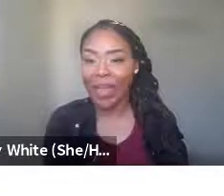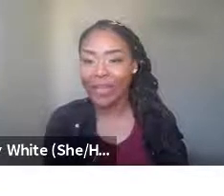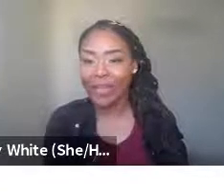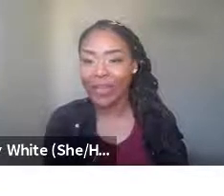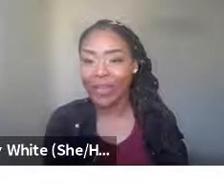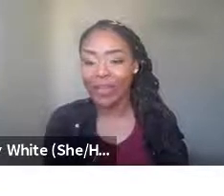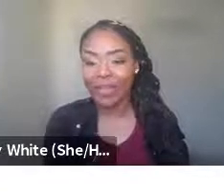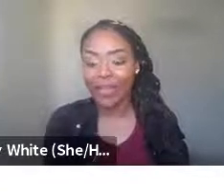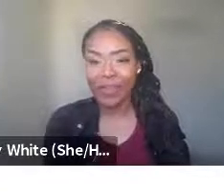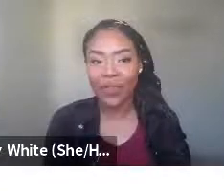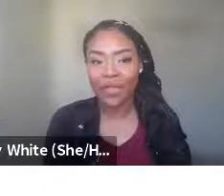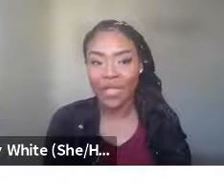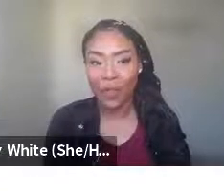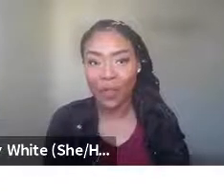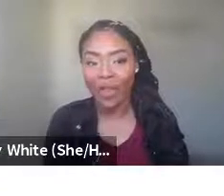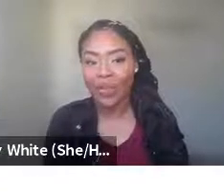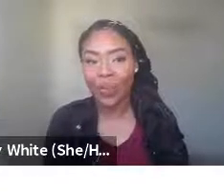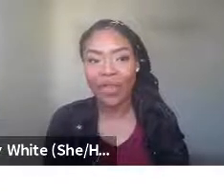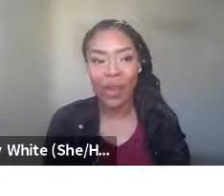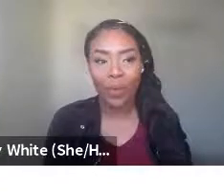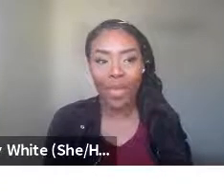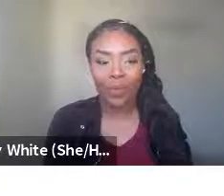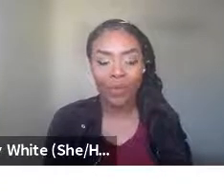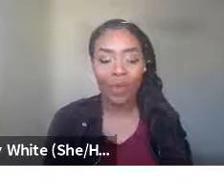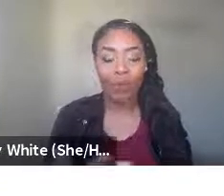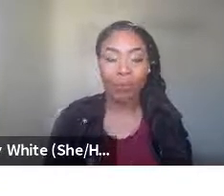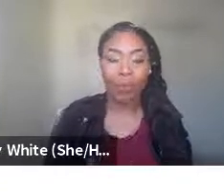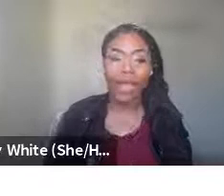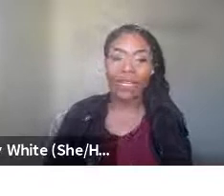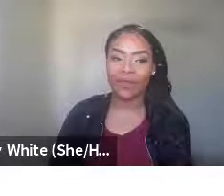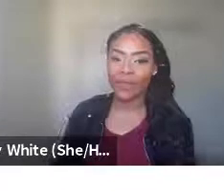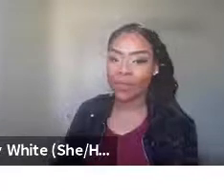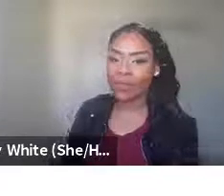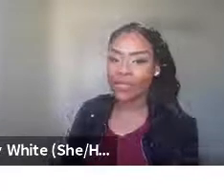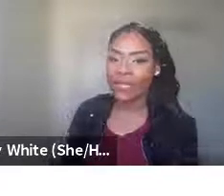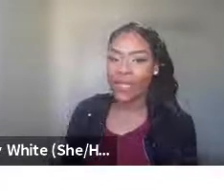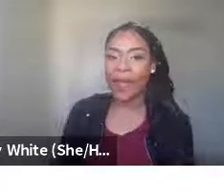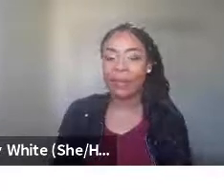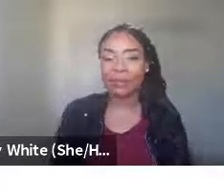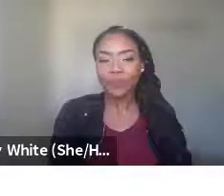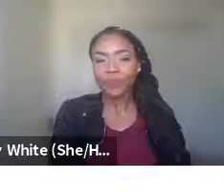huge impact on the services that we provide. So we know that for black individuals,